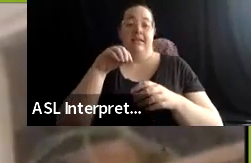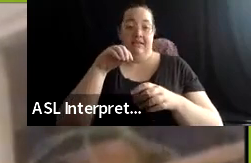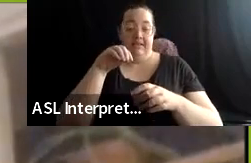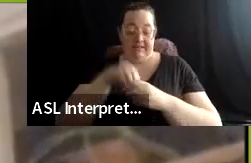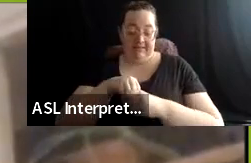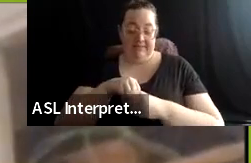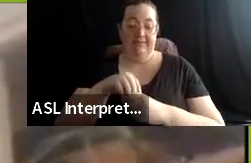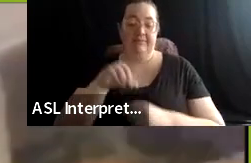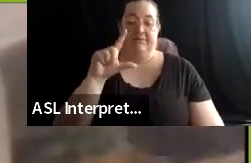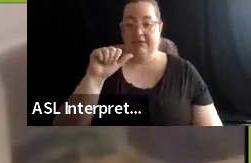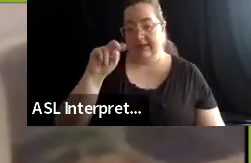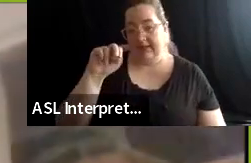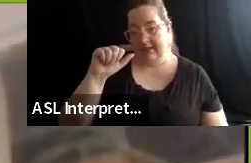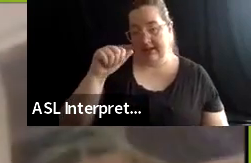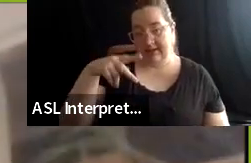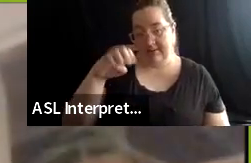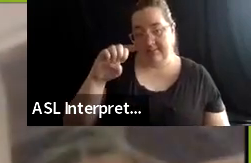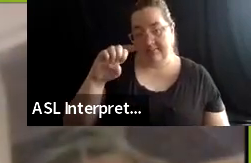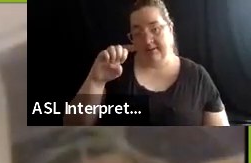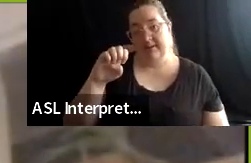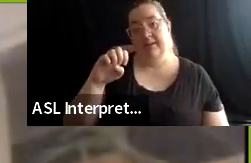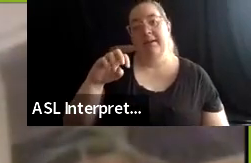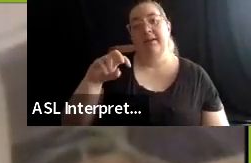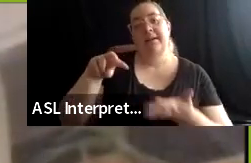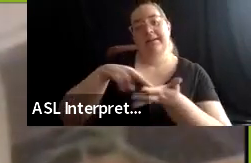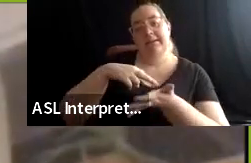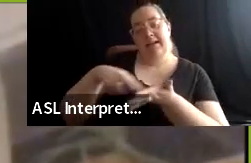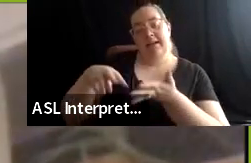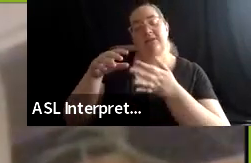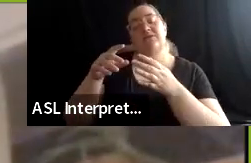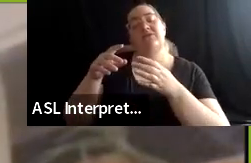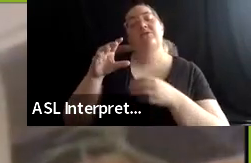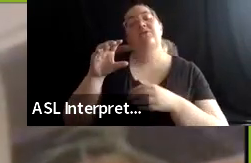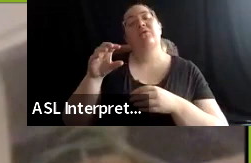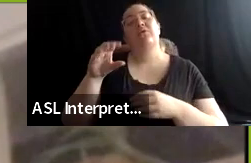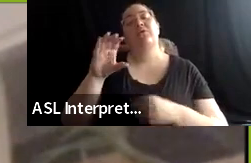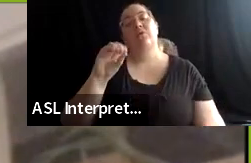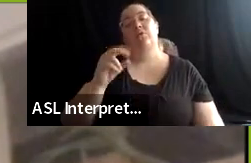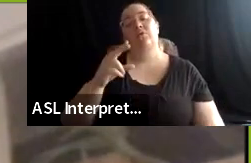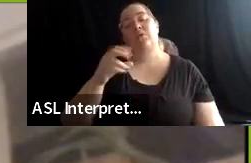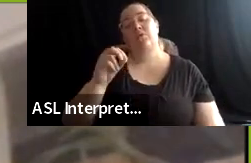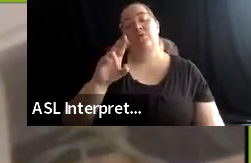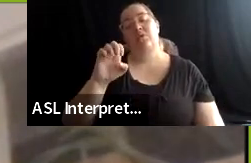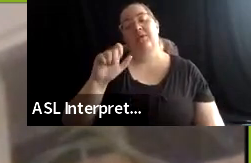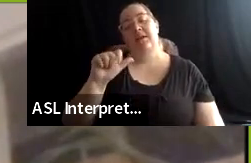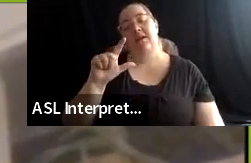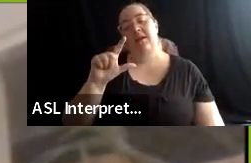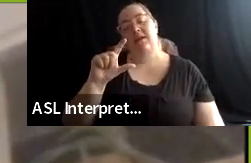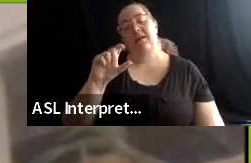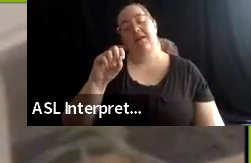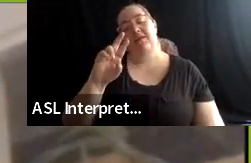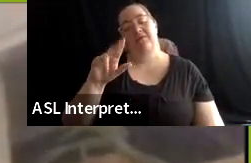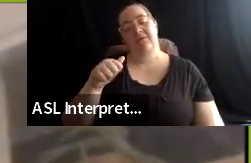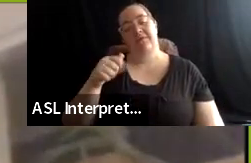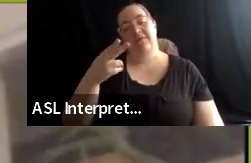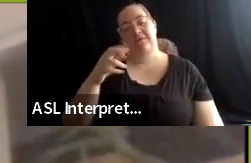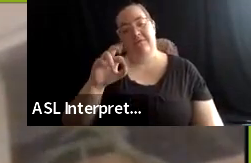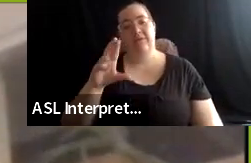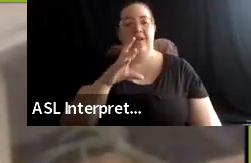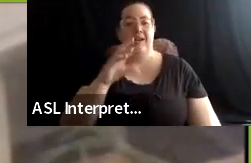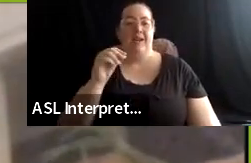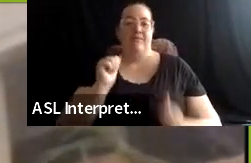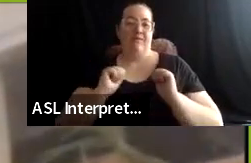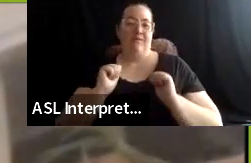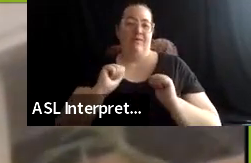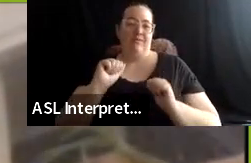choreographer, dance maker, co-lead of First Nations Performing Arts. And just really happy to be here with you all. Pass over